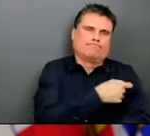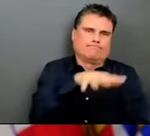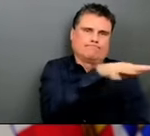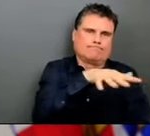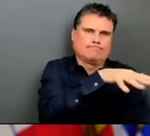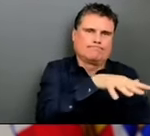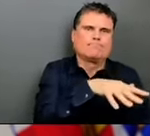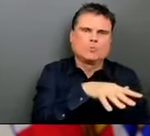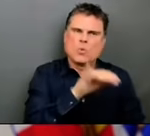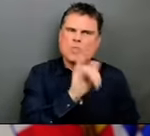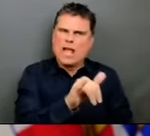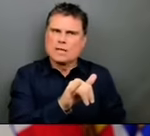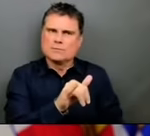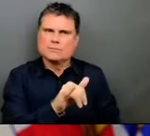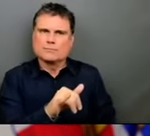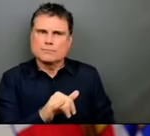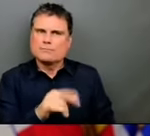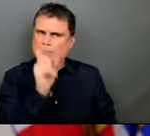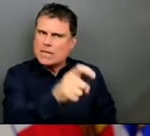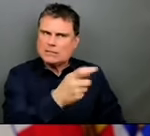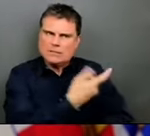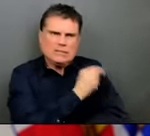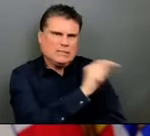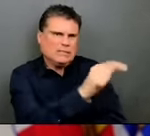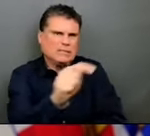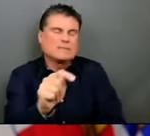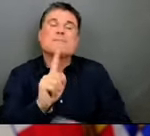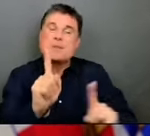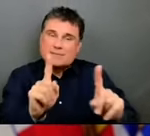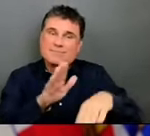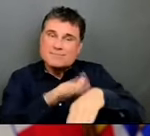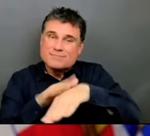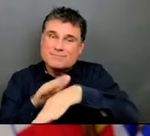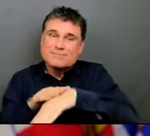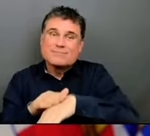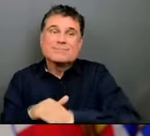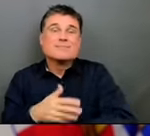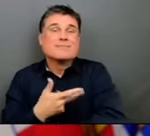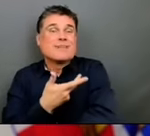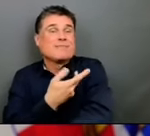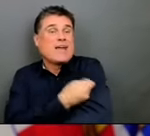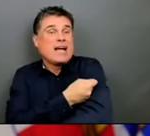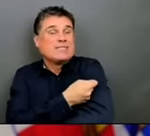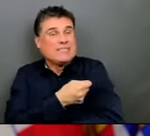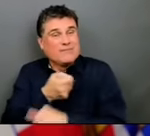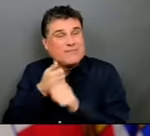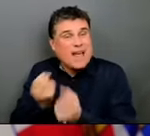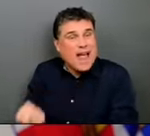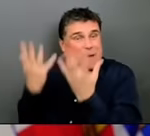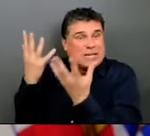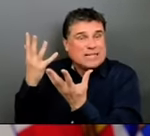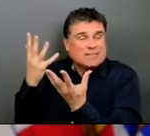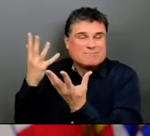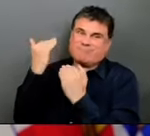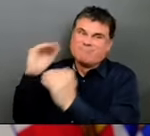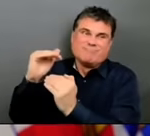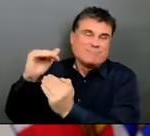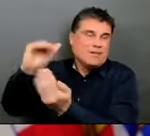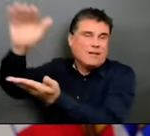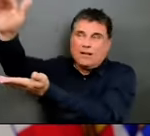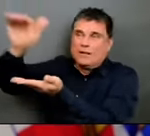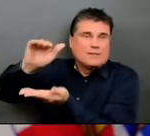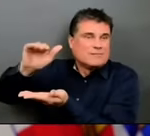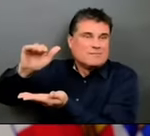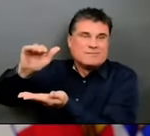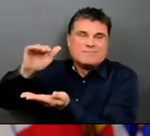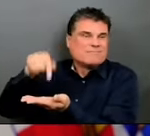people. But let me just say there's a limited amount of vaccine and we have based this on a number of different